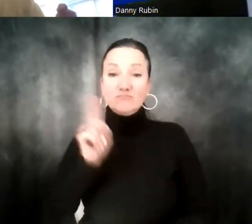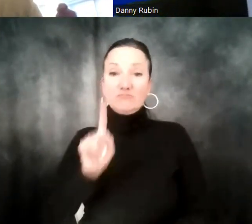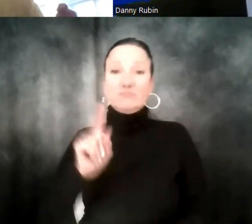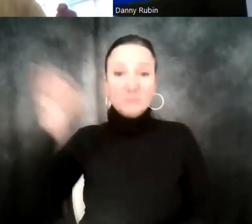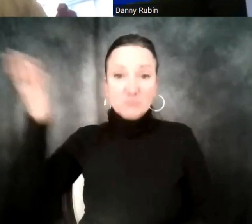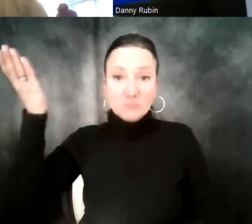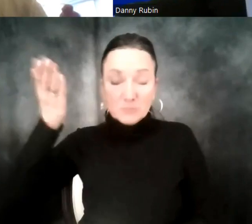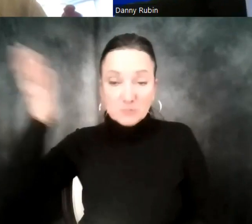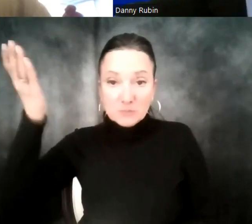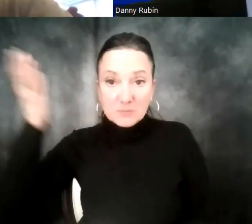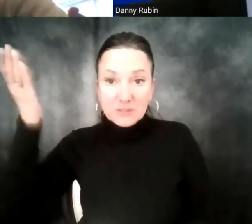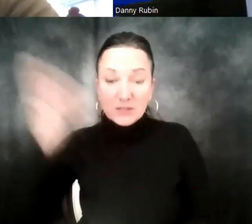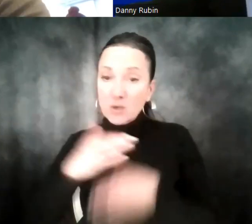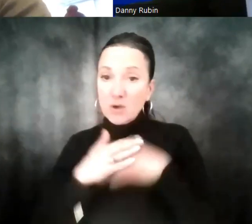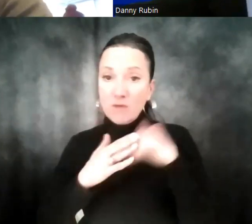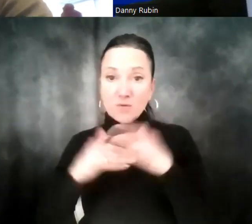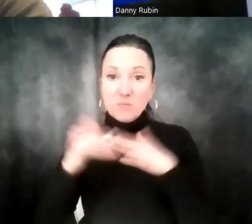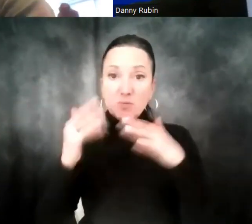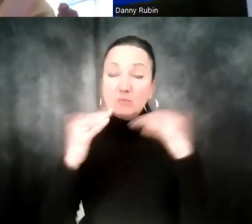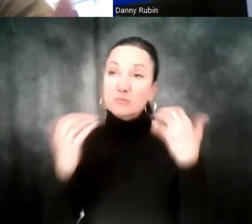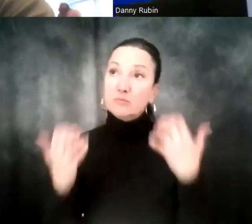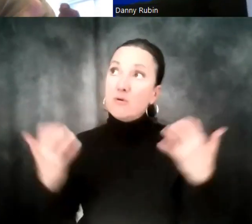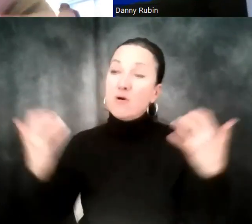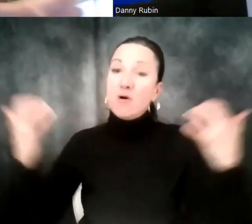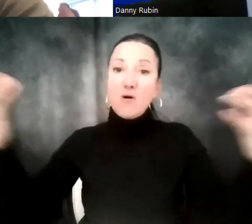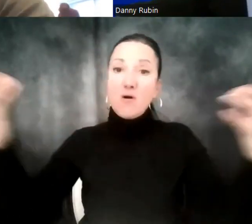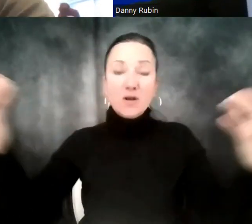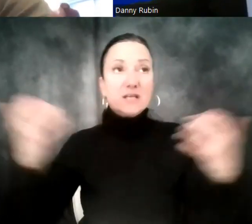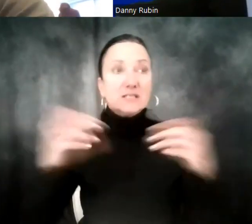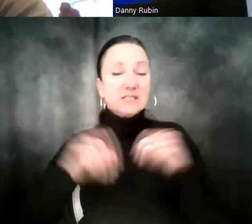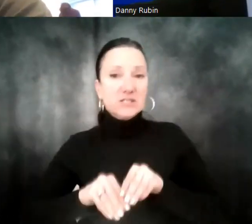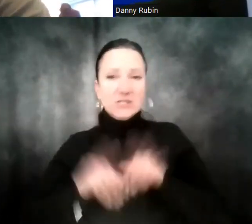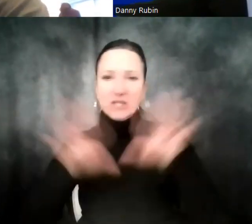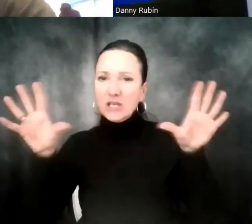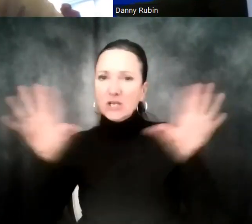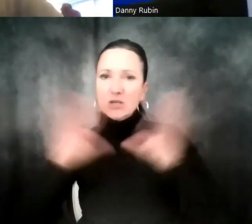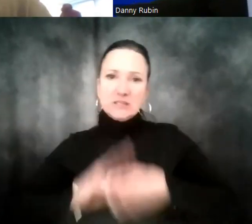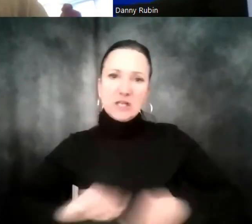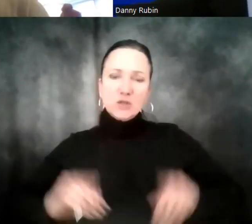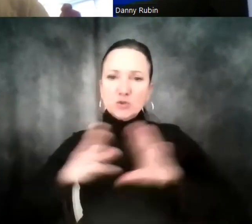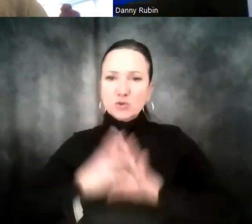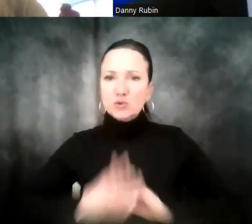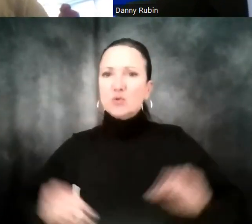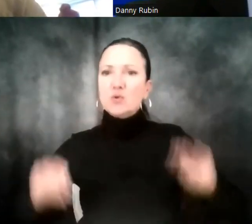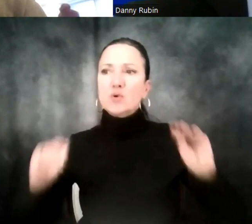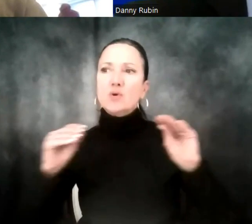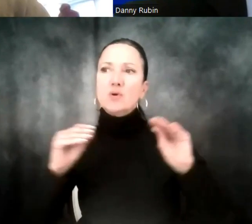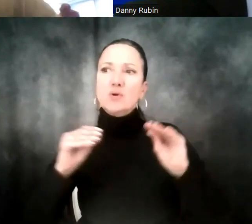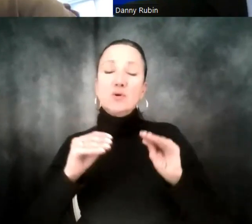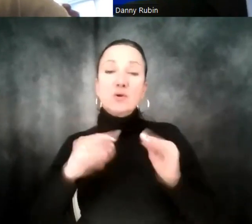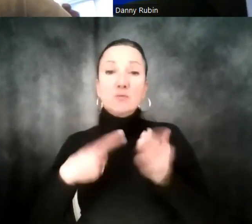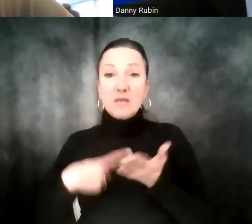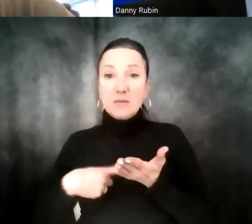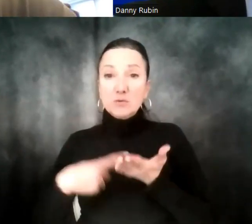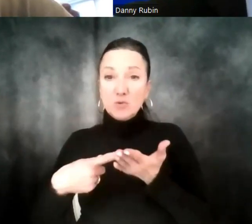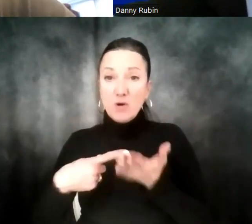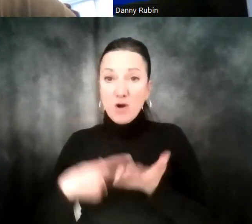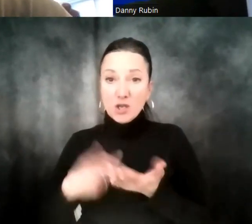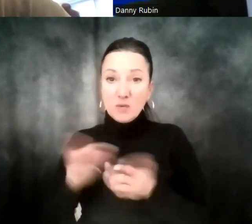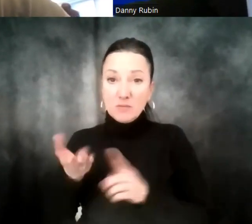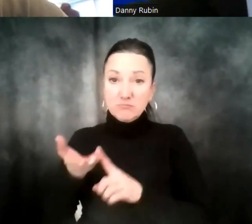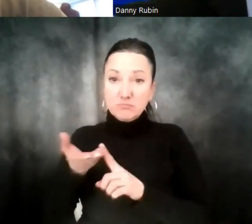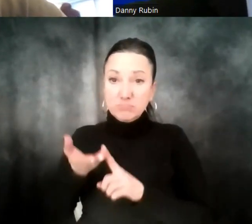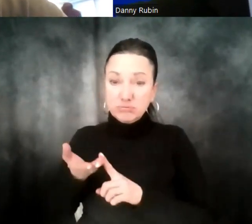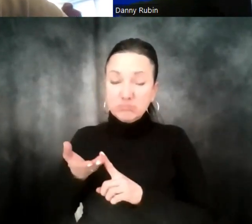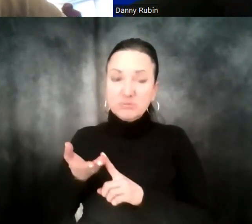address an audience and make yourself understood, tell a story in order to make a critical argument. Those are all going be